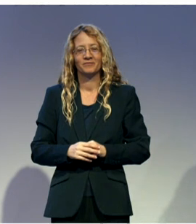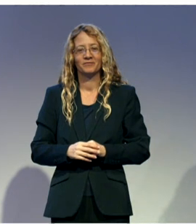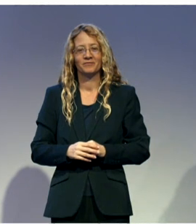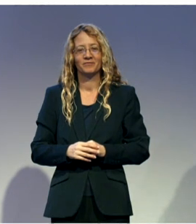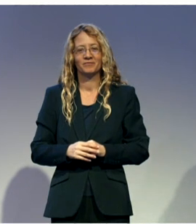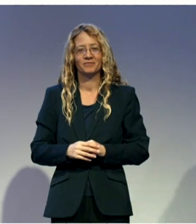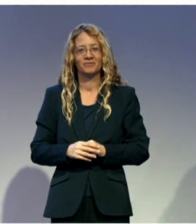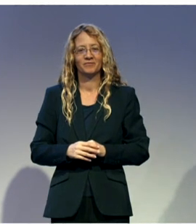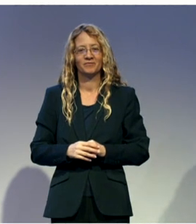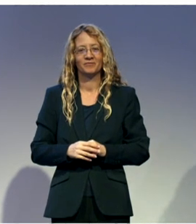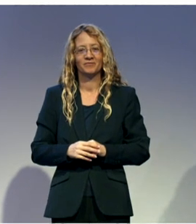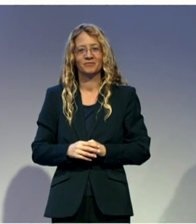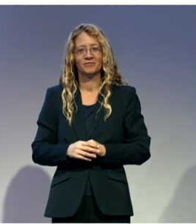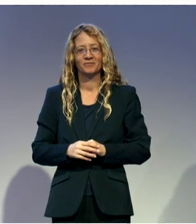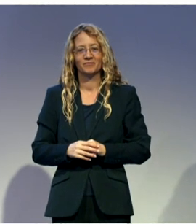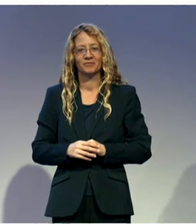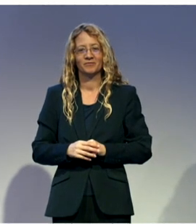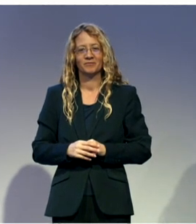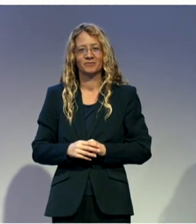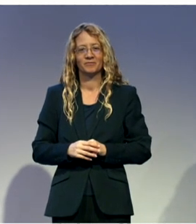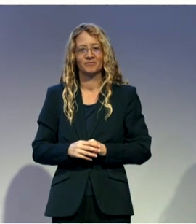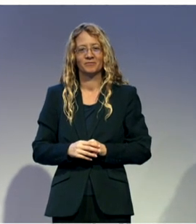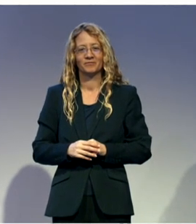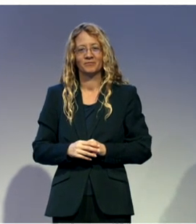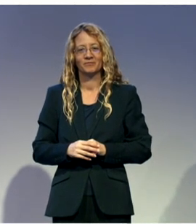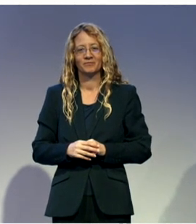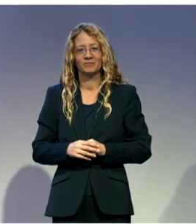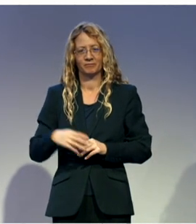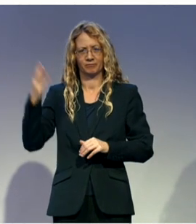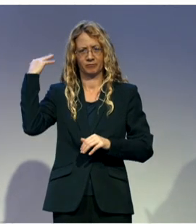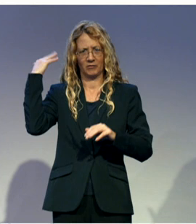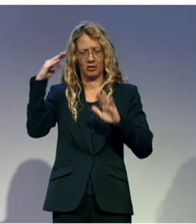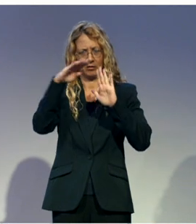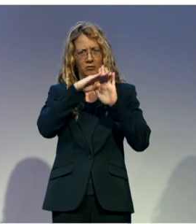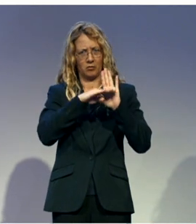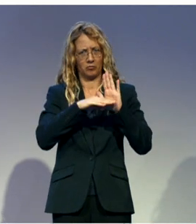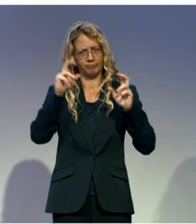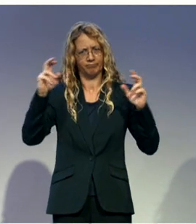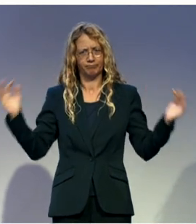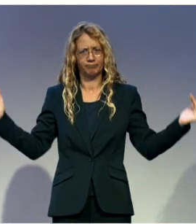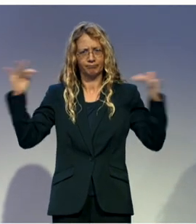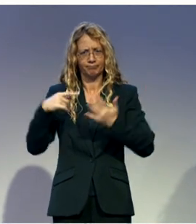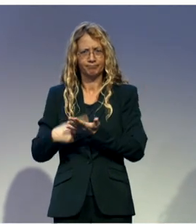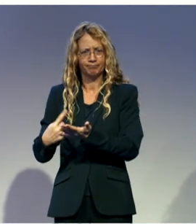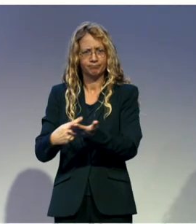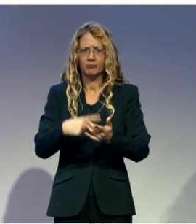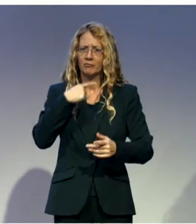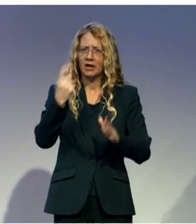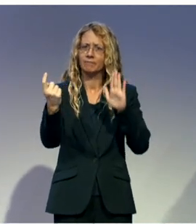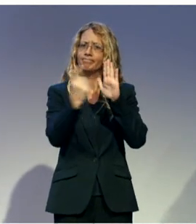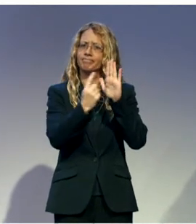Constitutional Assembly, where we pushed for the representation of people with disabilities